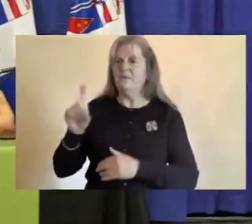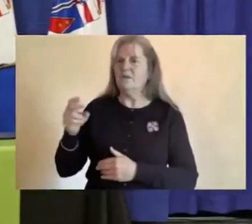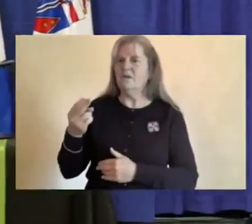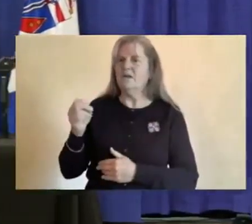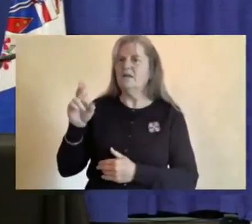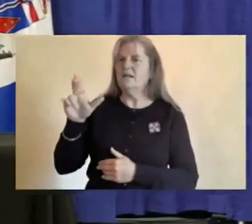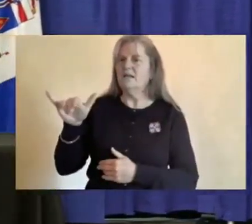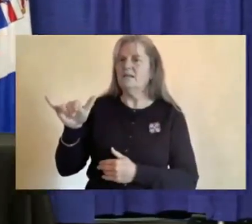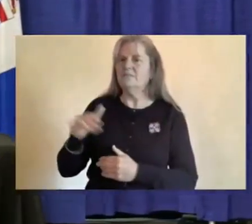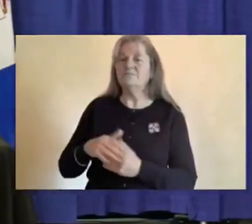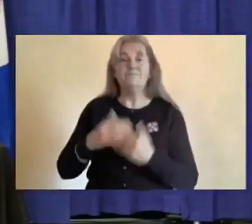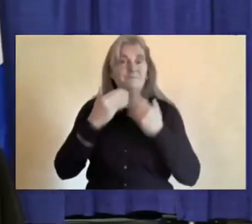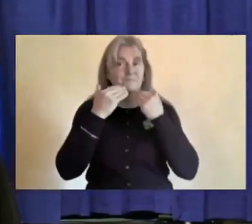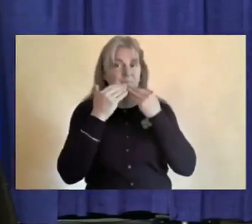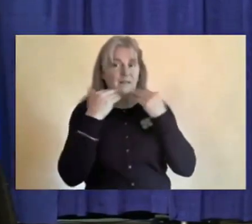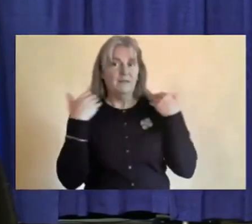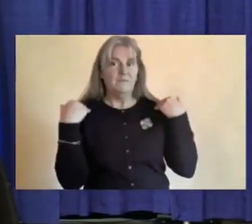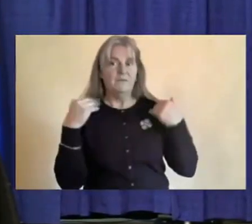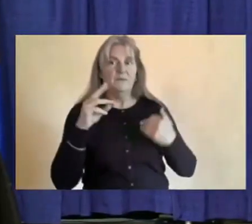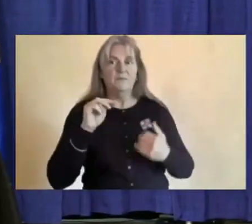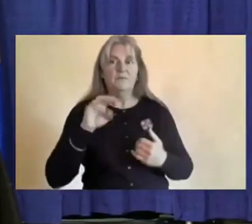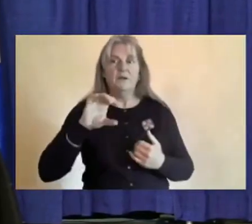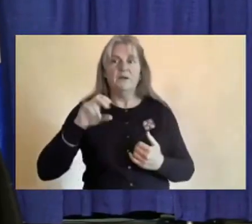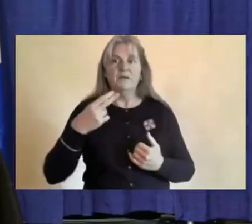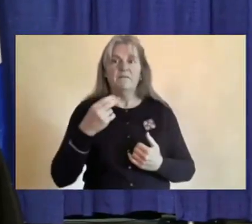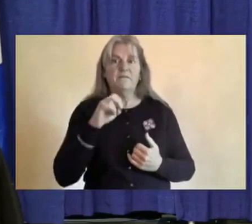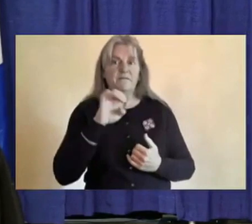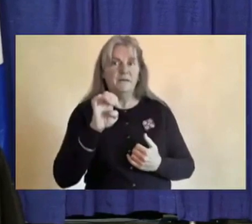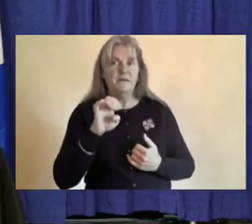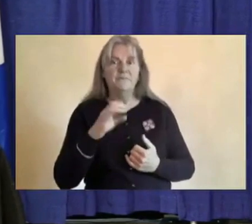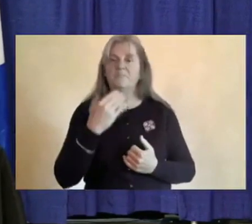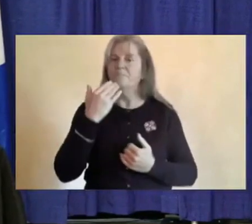Thank you, and thank you, Minister McPhee. Good afternoon. Bon après-midi.